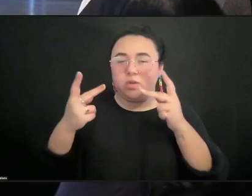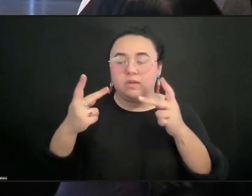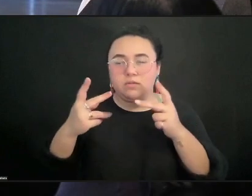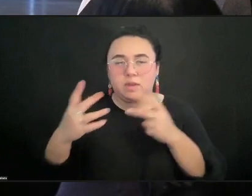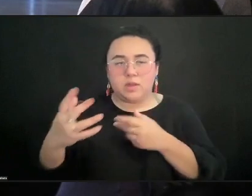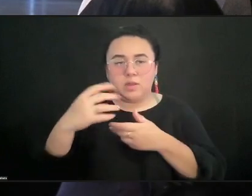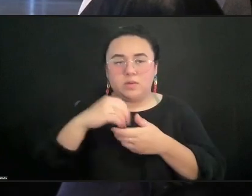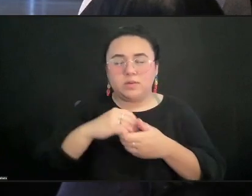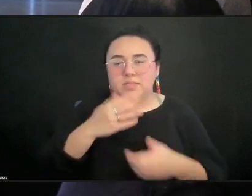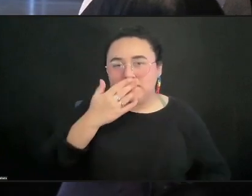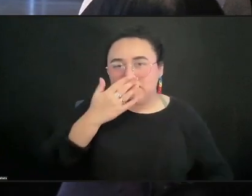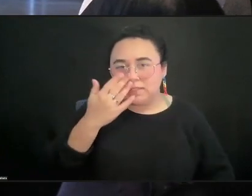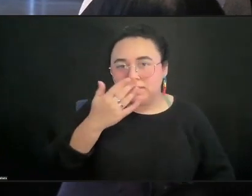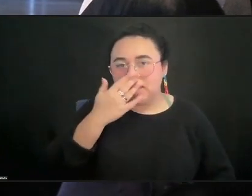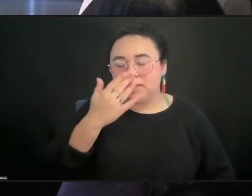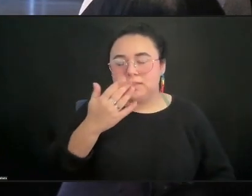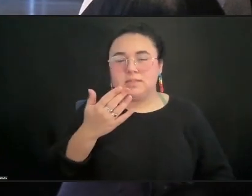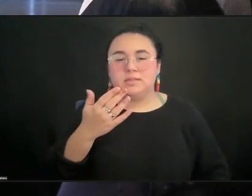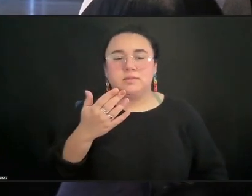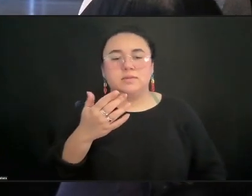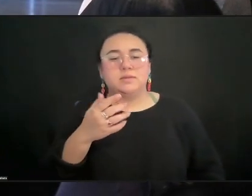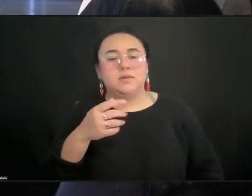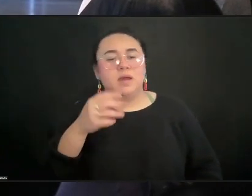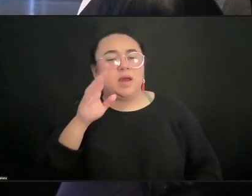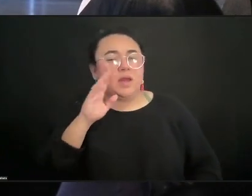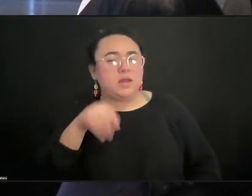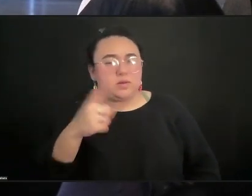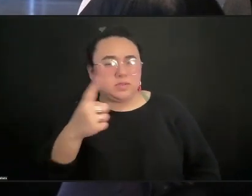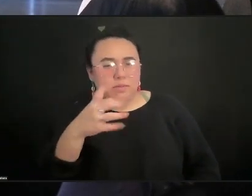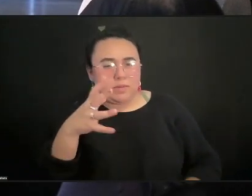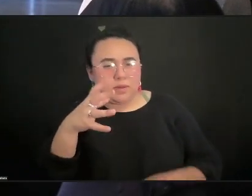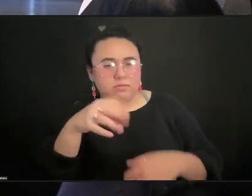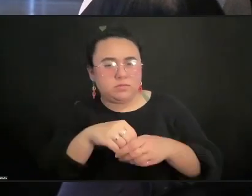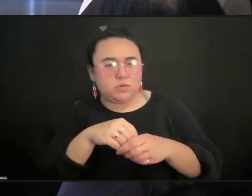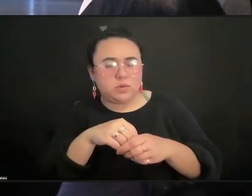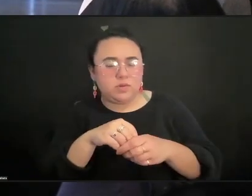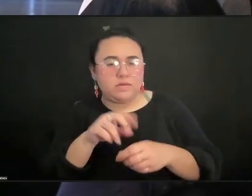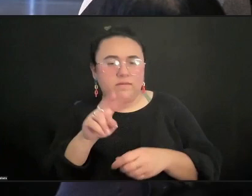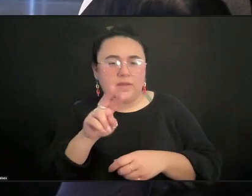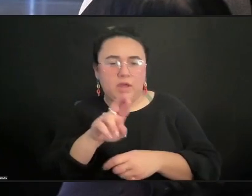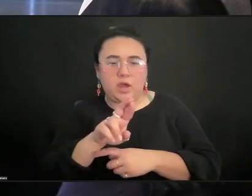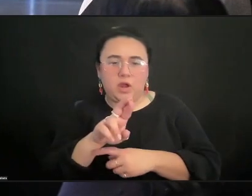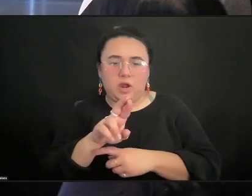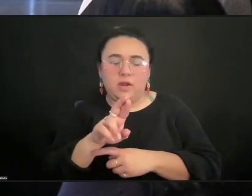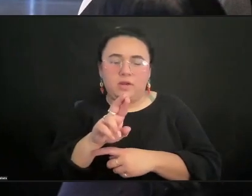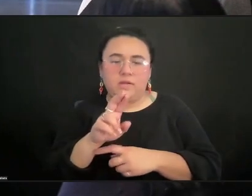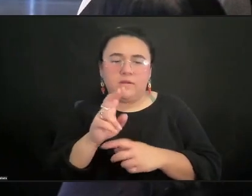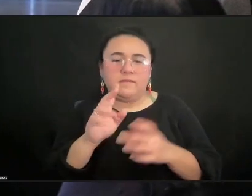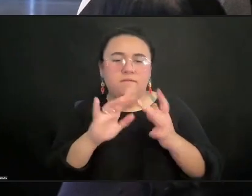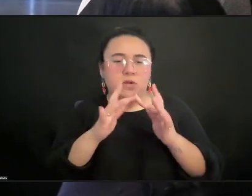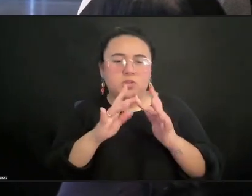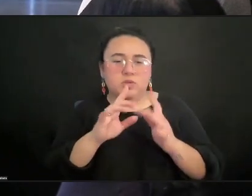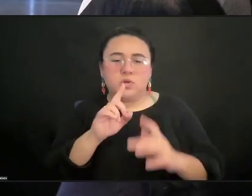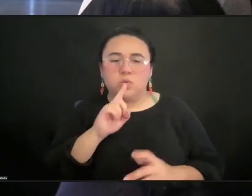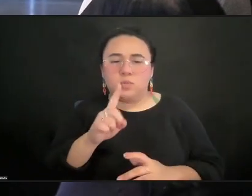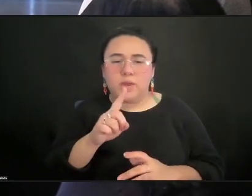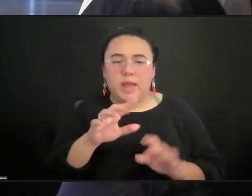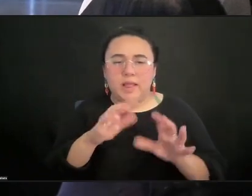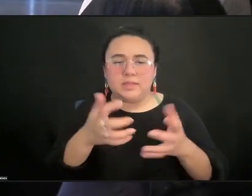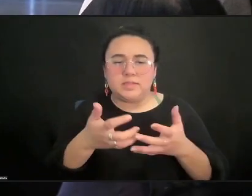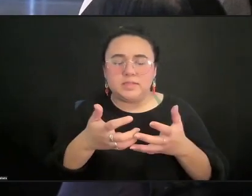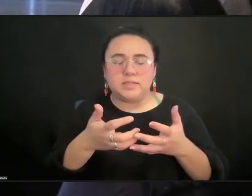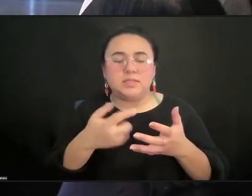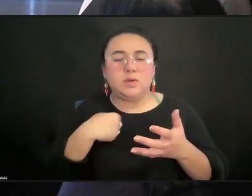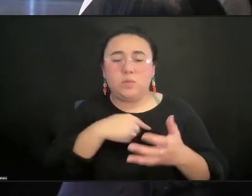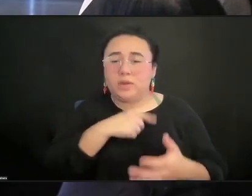reality element included in that, but artists are doing this work. We don't have to make it up, right? So we're just following the lead of the artists.